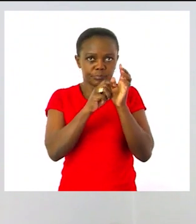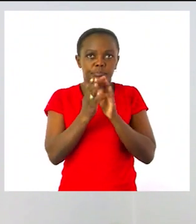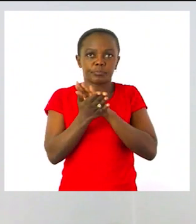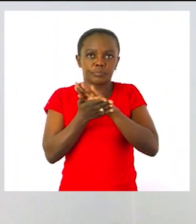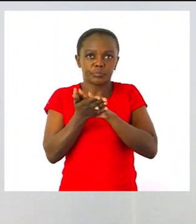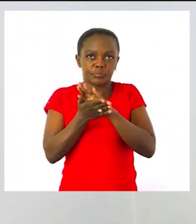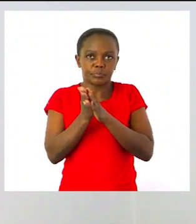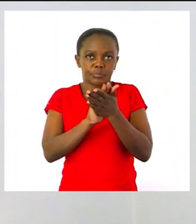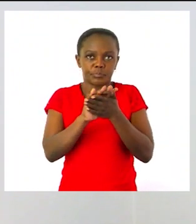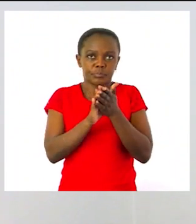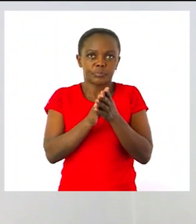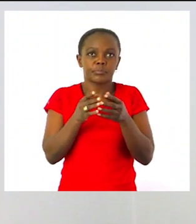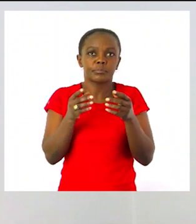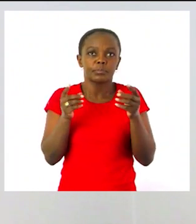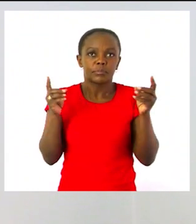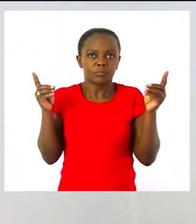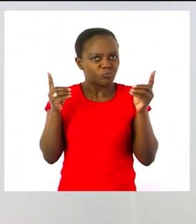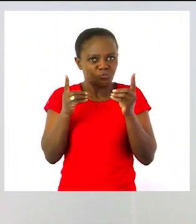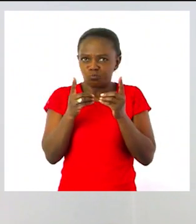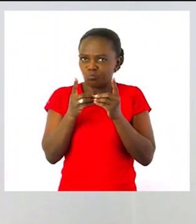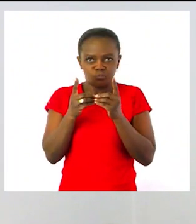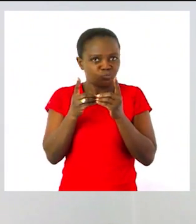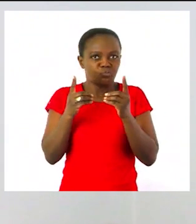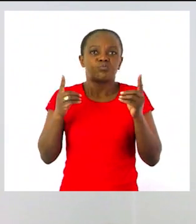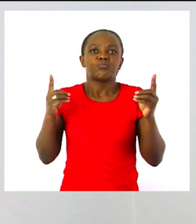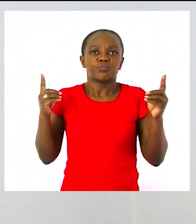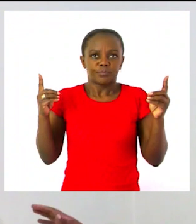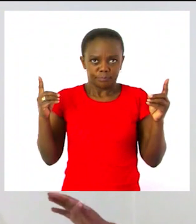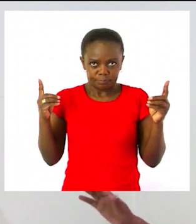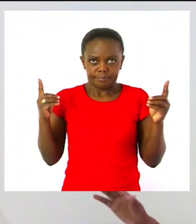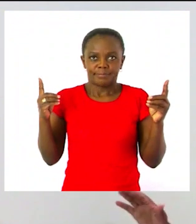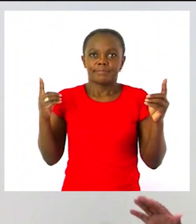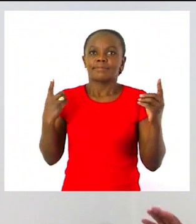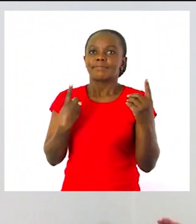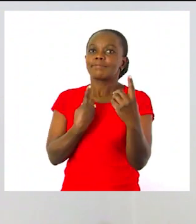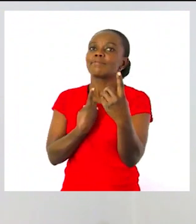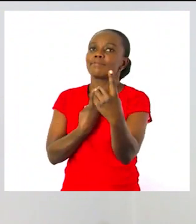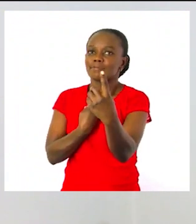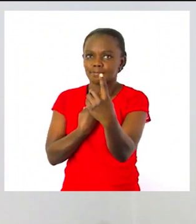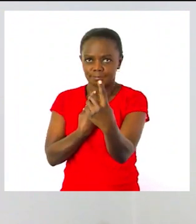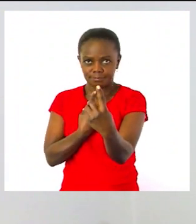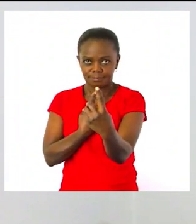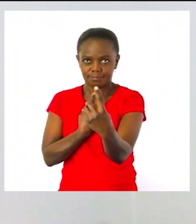Social distancing. One meter apart. Right around.